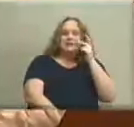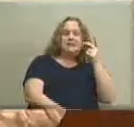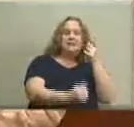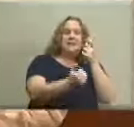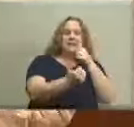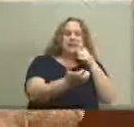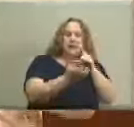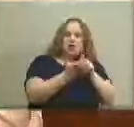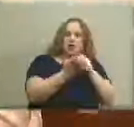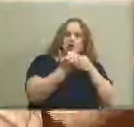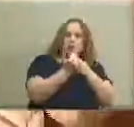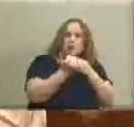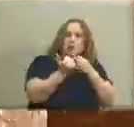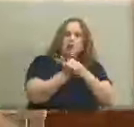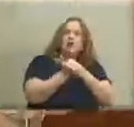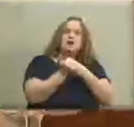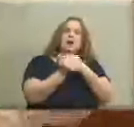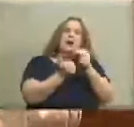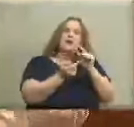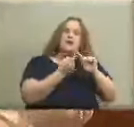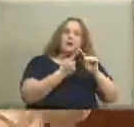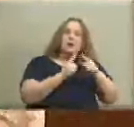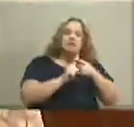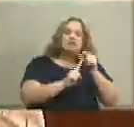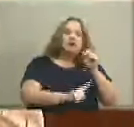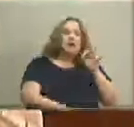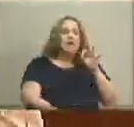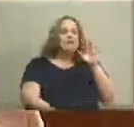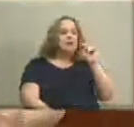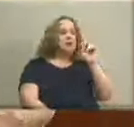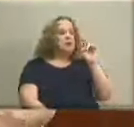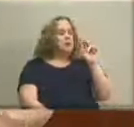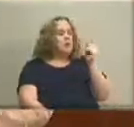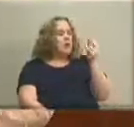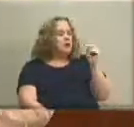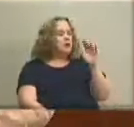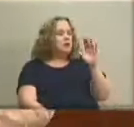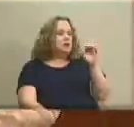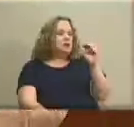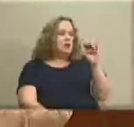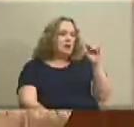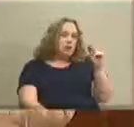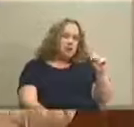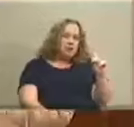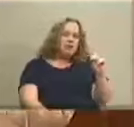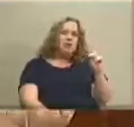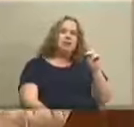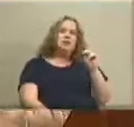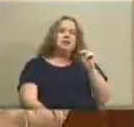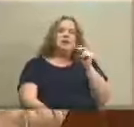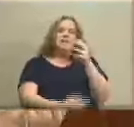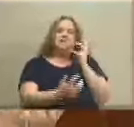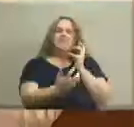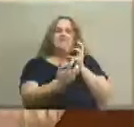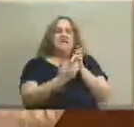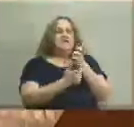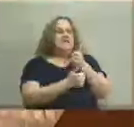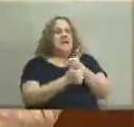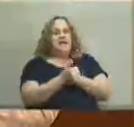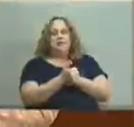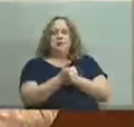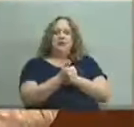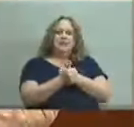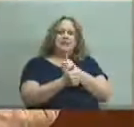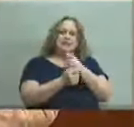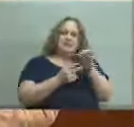the Norton Commons residents and friends of Norton Commons have submitted Norton Commons Elementary fits virtually every single criteria